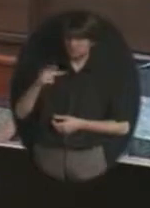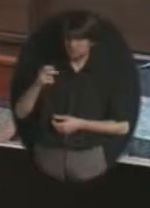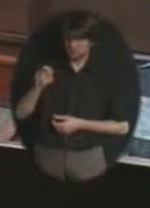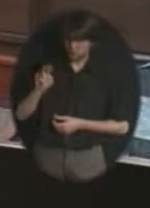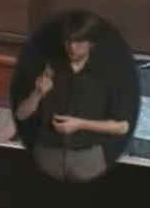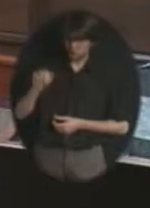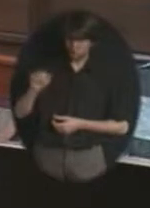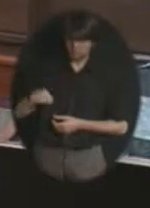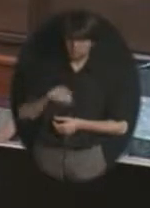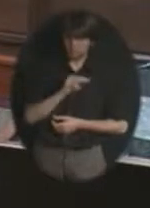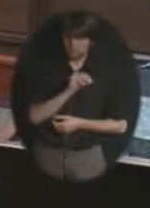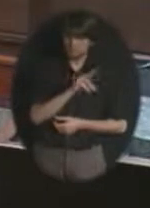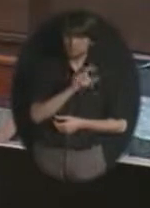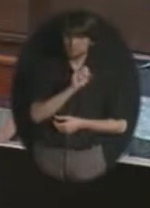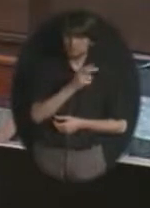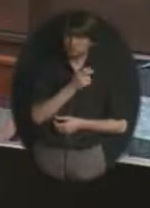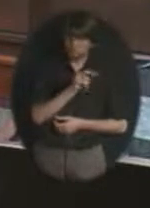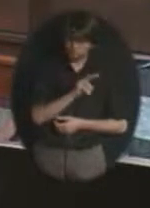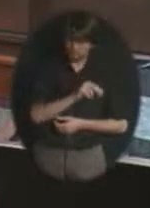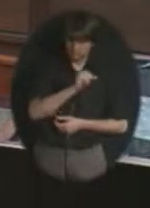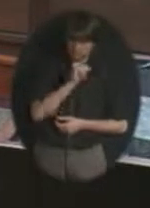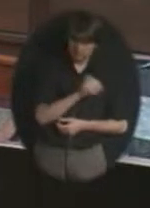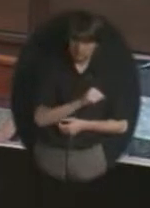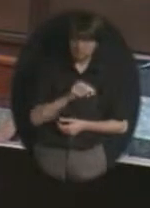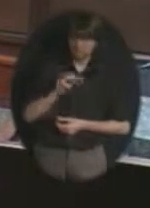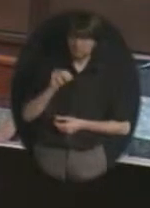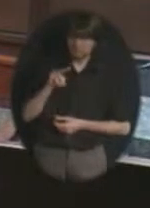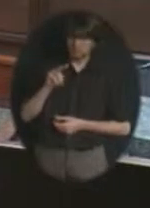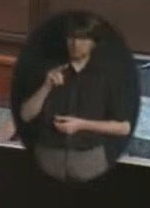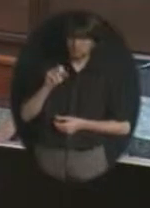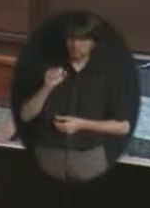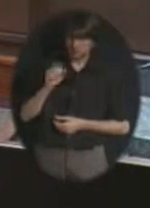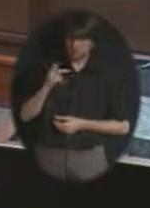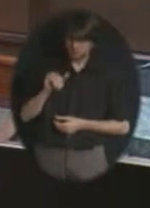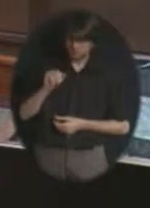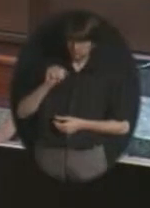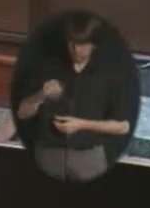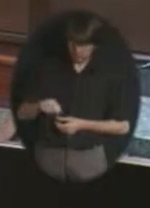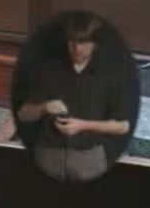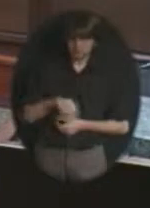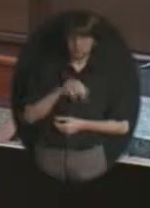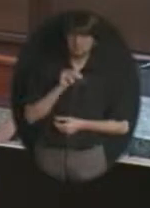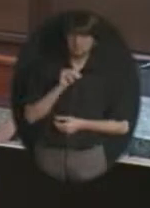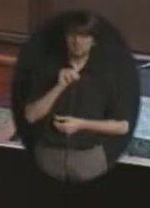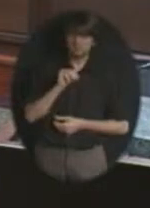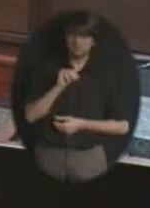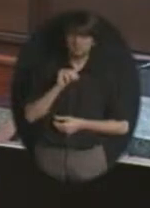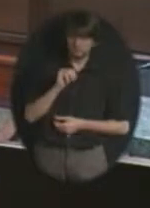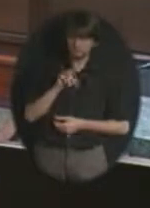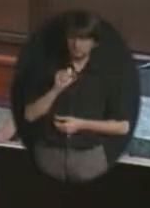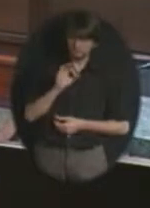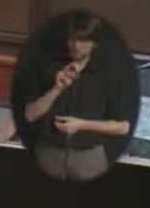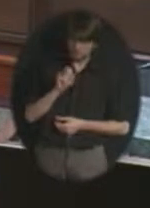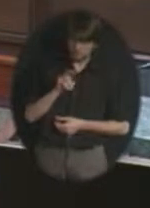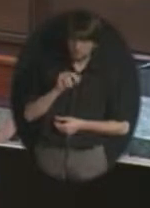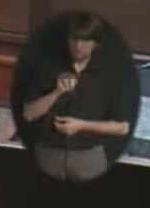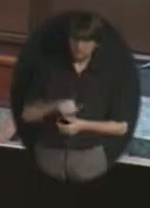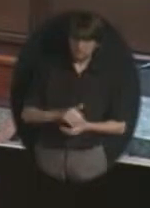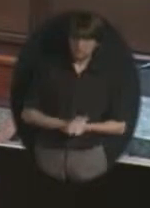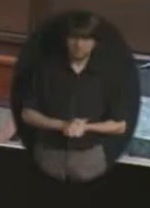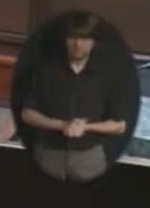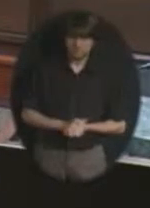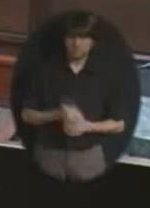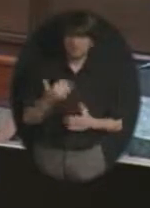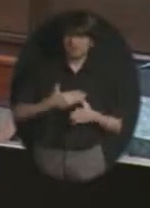Scheer. Yes. Ms. Ashley. Yes. Dr. Daniels. Mrs. Belcher. Yes. I'd move to appoint Ms. Amy Martin to serve